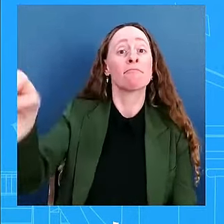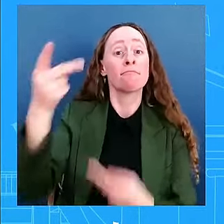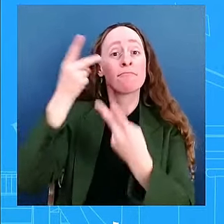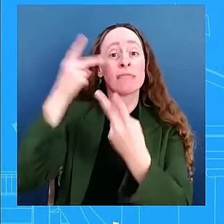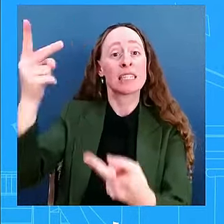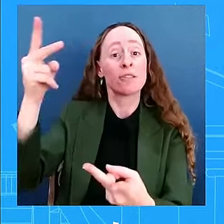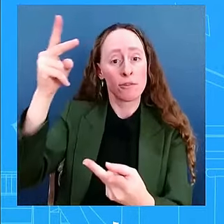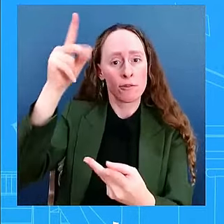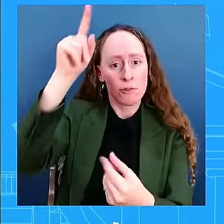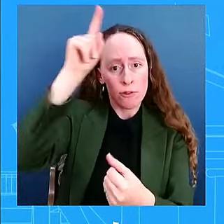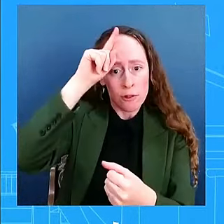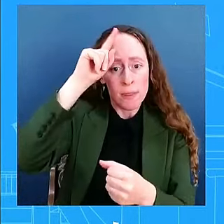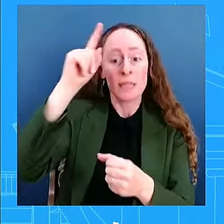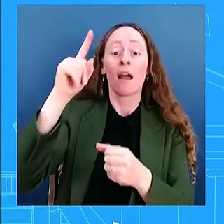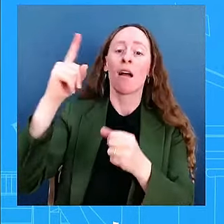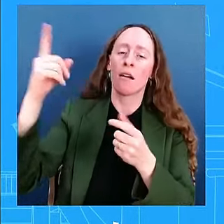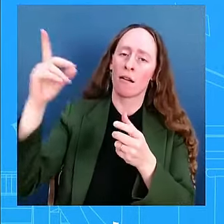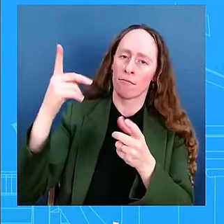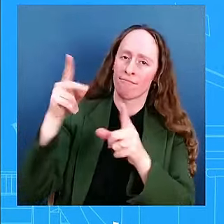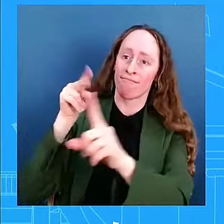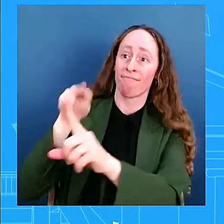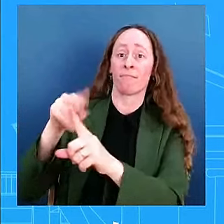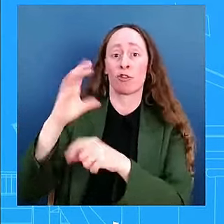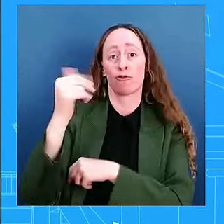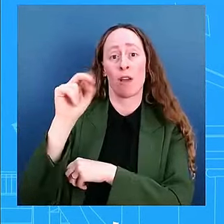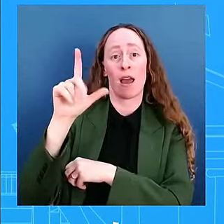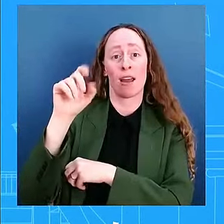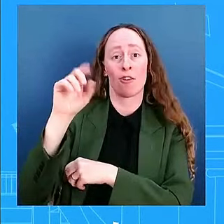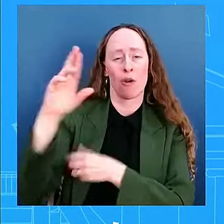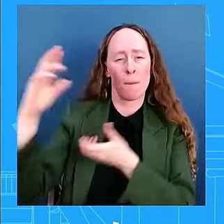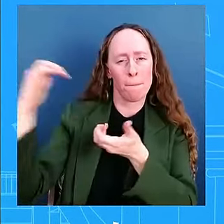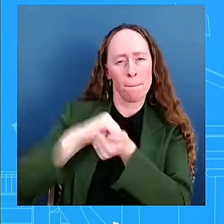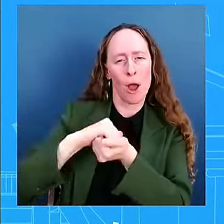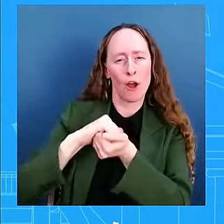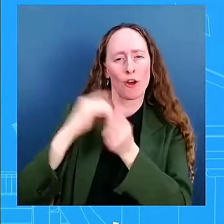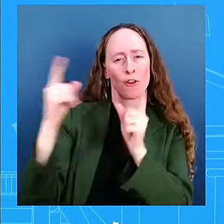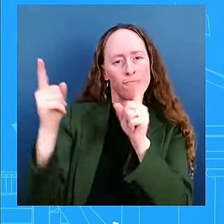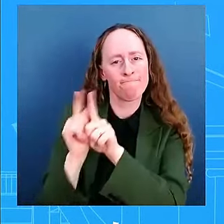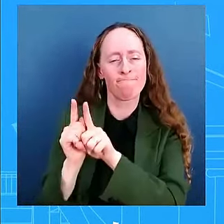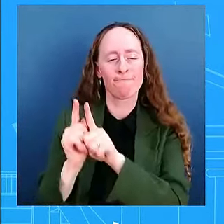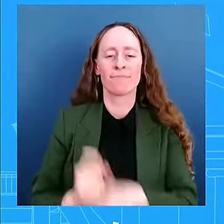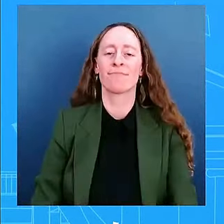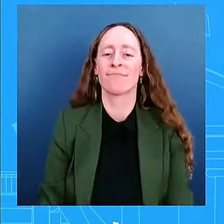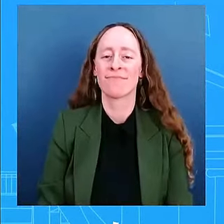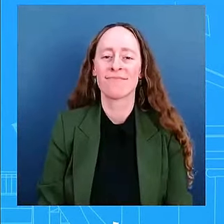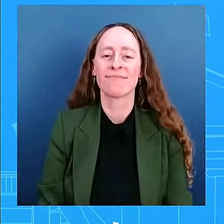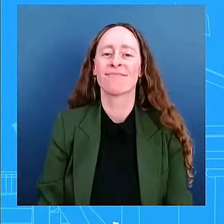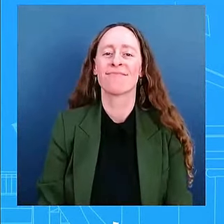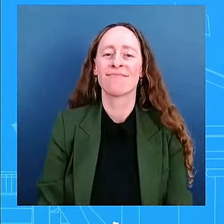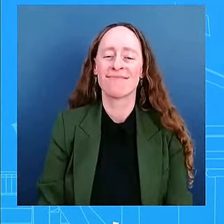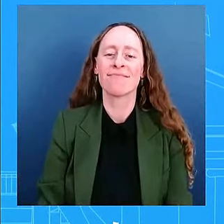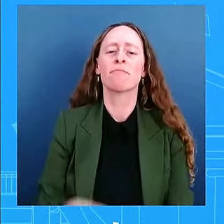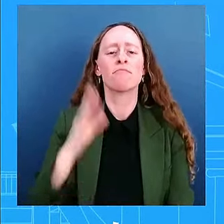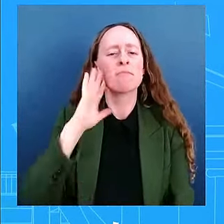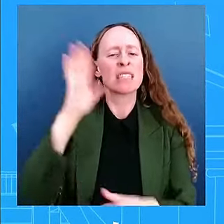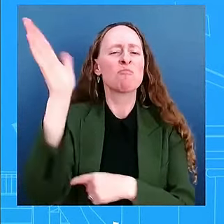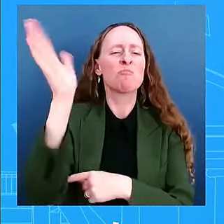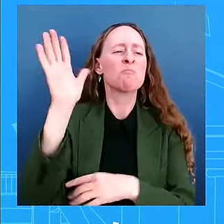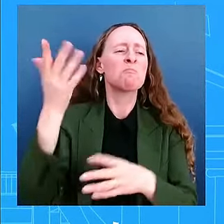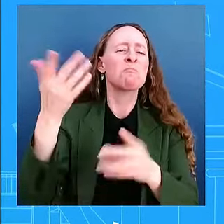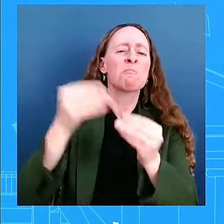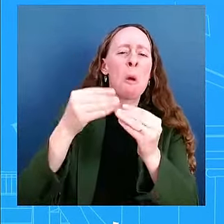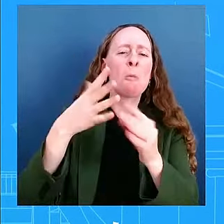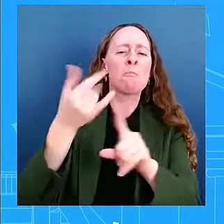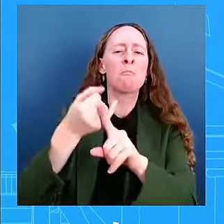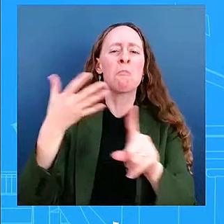in that. Um, and so we'll certainly, we'll have more to share, uh, but just a little bit more, broadly, I would state, I mentioned,